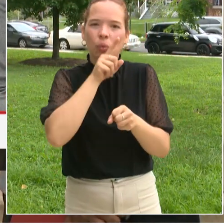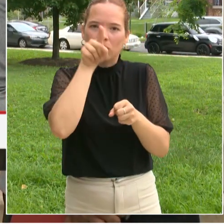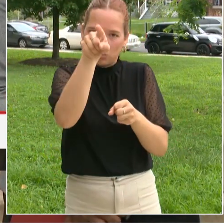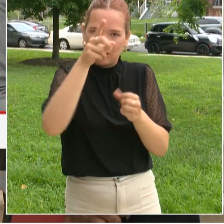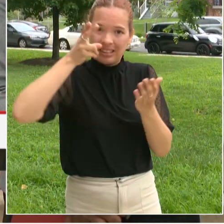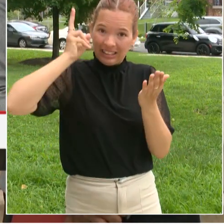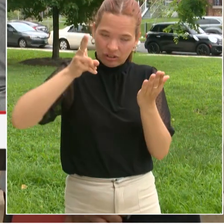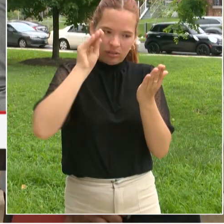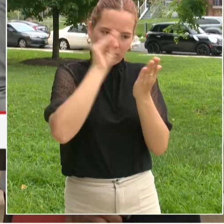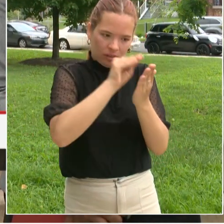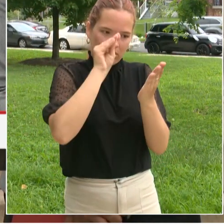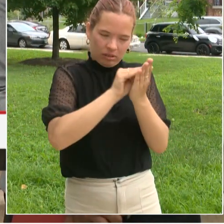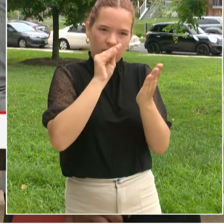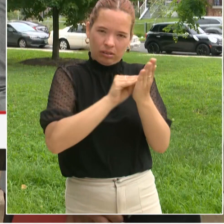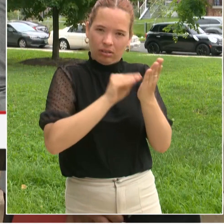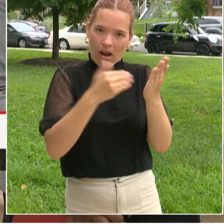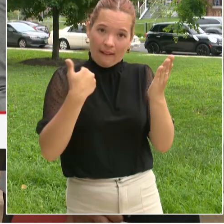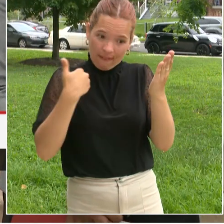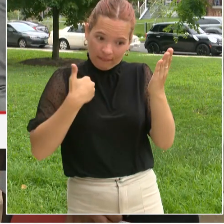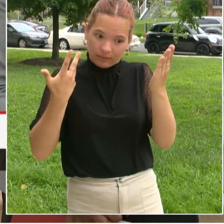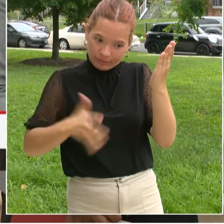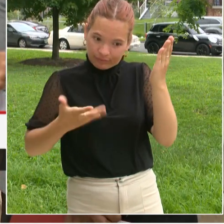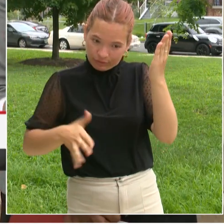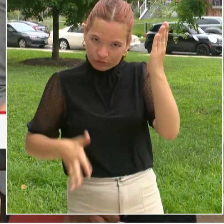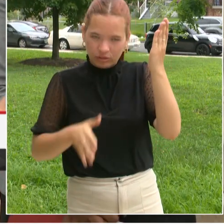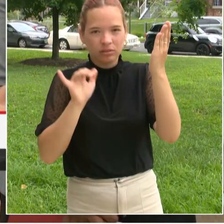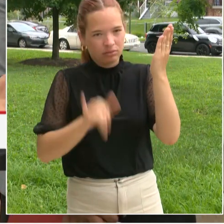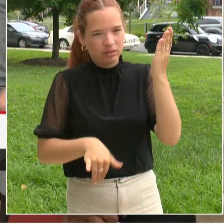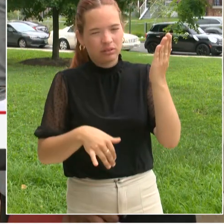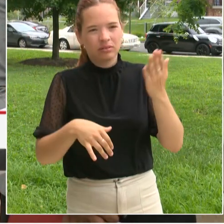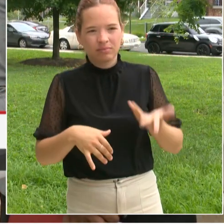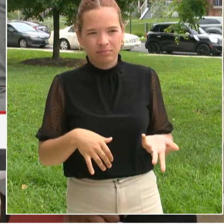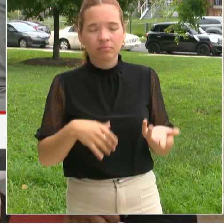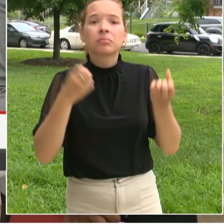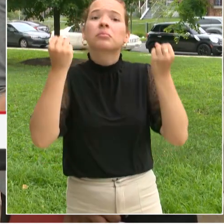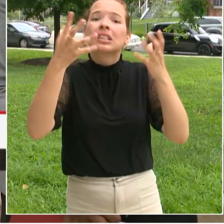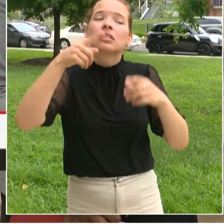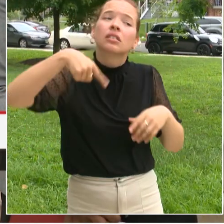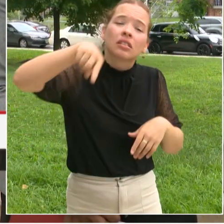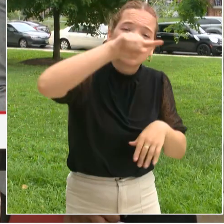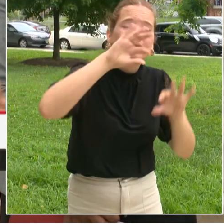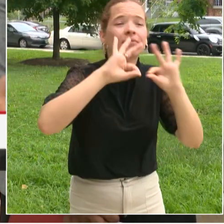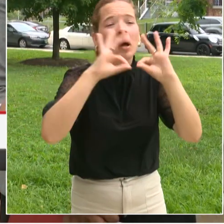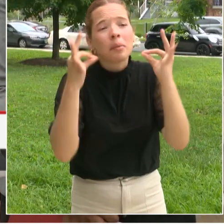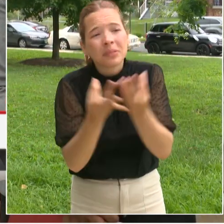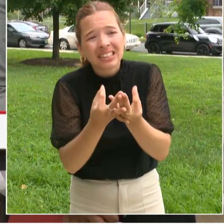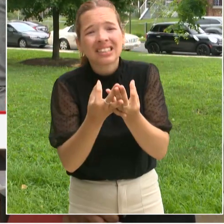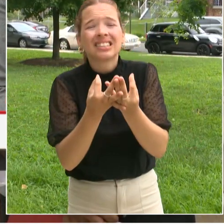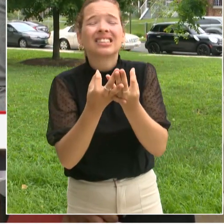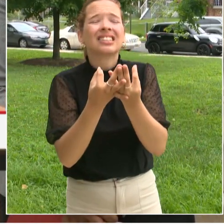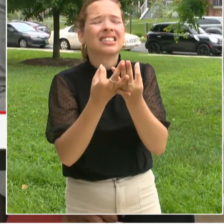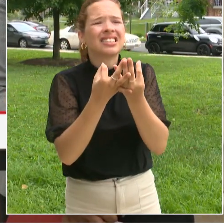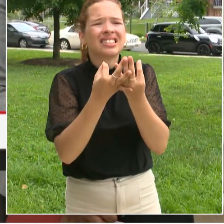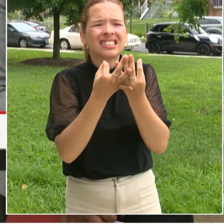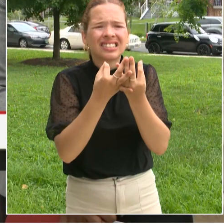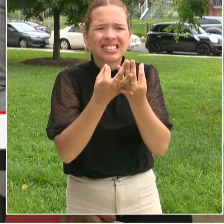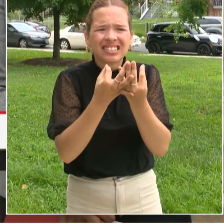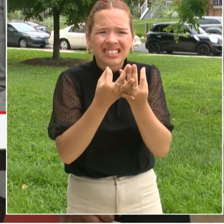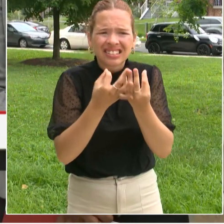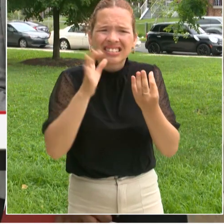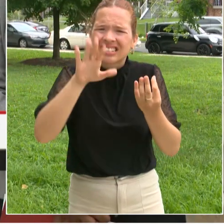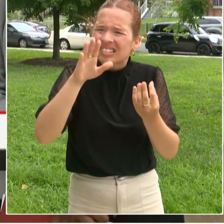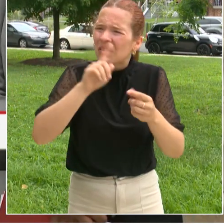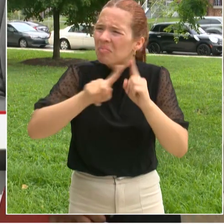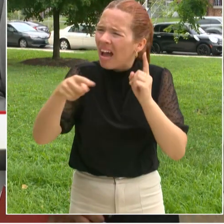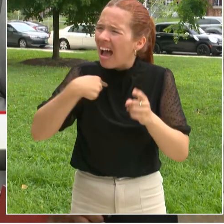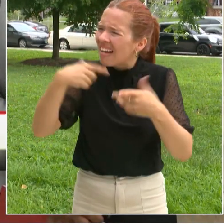up. So I think a lot of families understand that their child just had several vaccines and they're not too distant past and so why